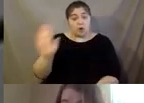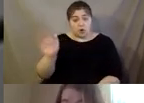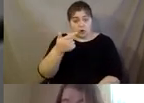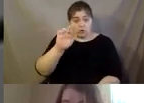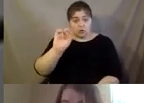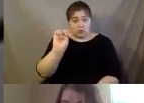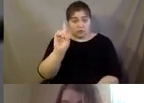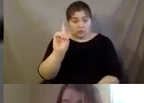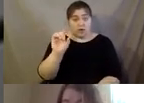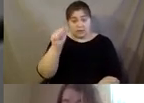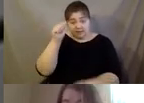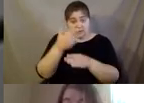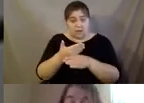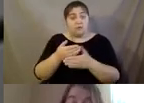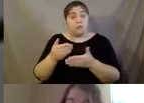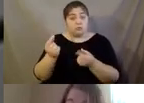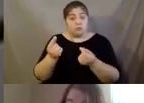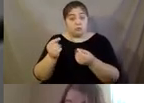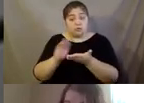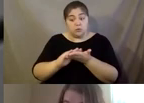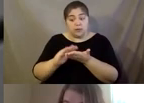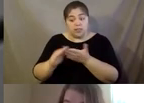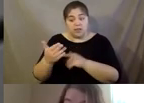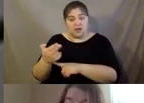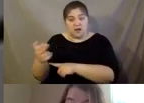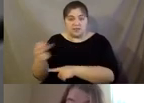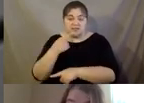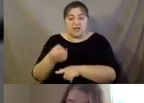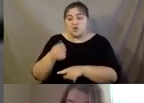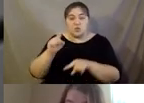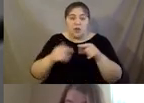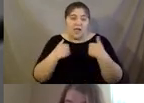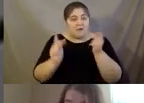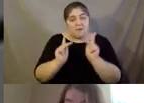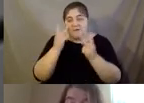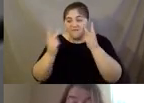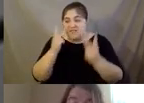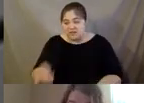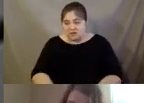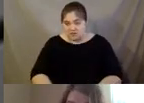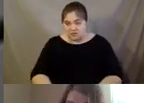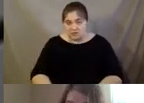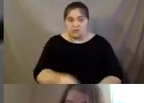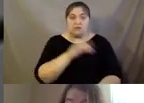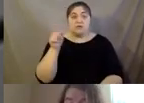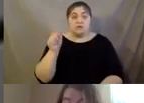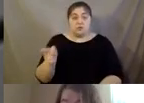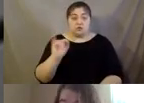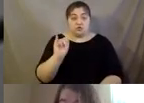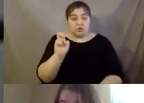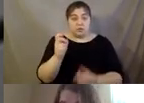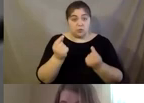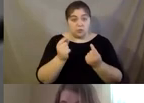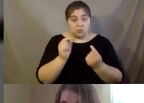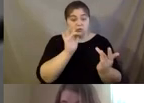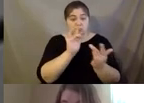guns and warn Jane that she is not to have visitors. Jane reached out to APS, which involved Vera House, to help Jane